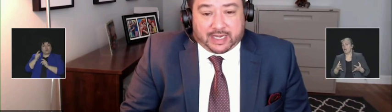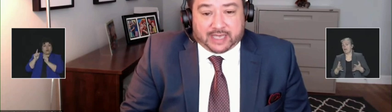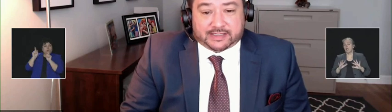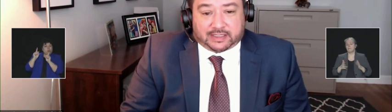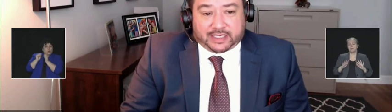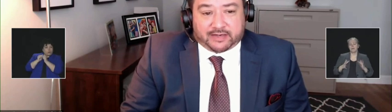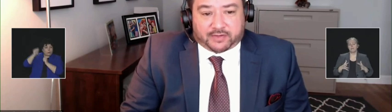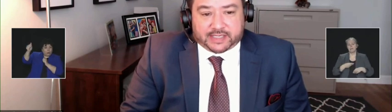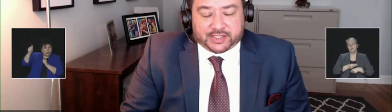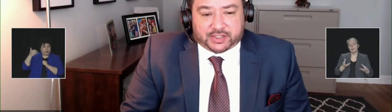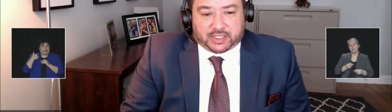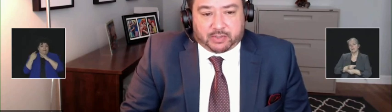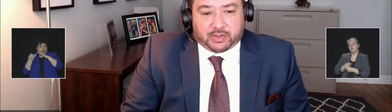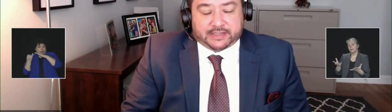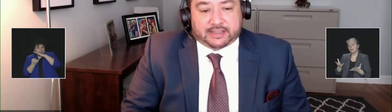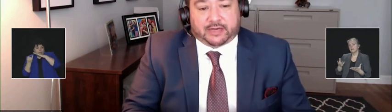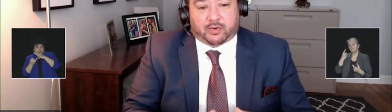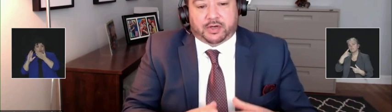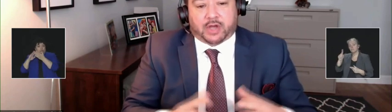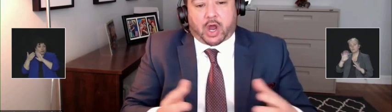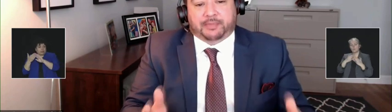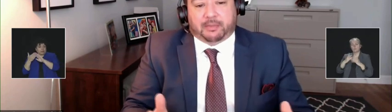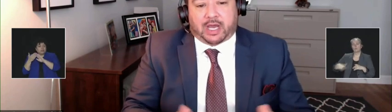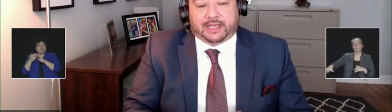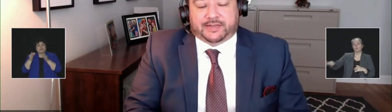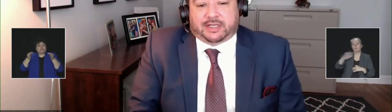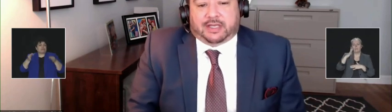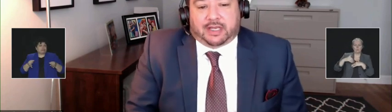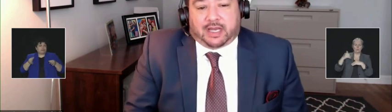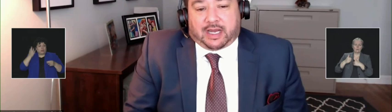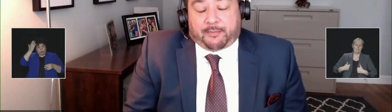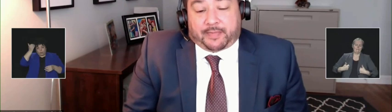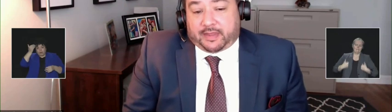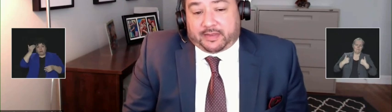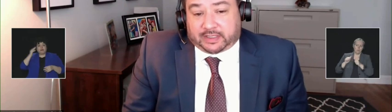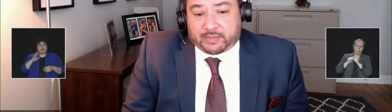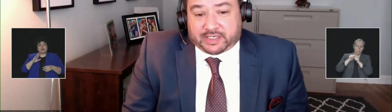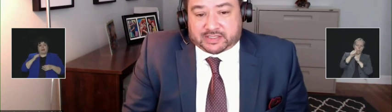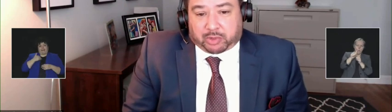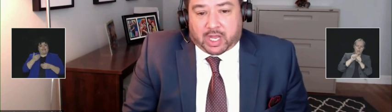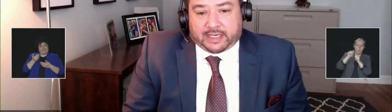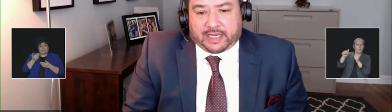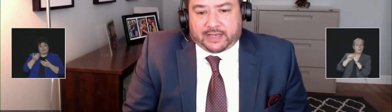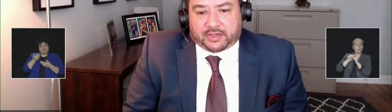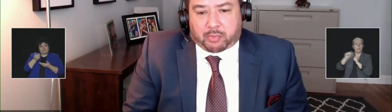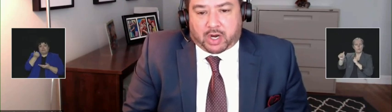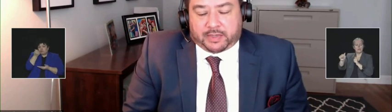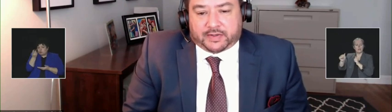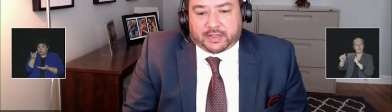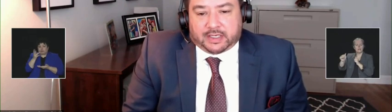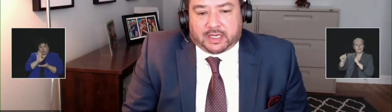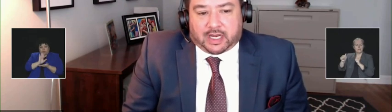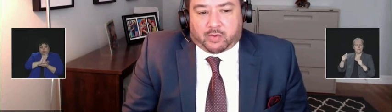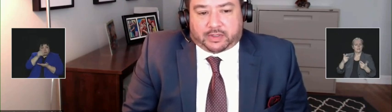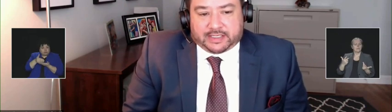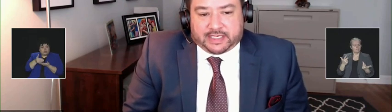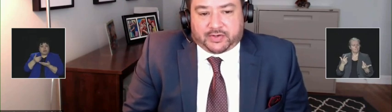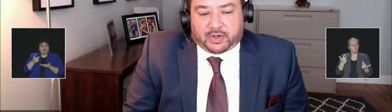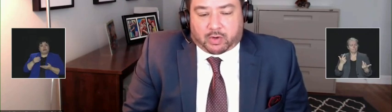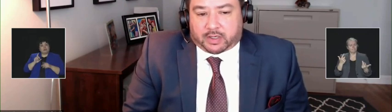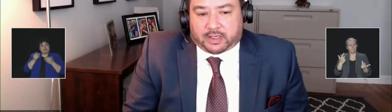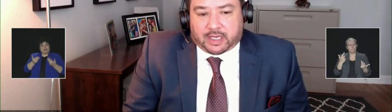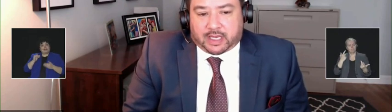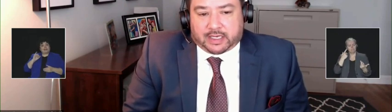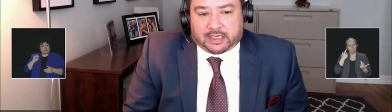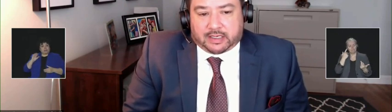isolated First Nation communities in order to optimize the limited supply. And the department will continue to work